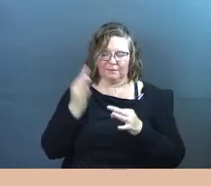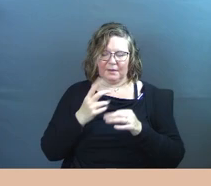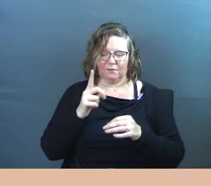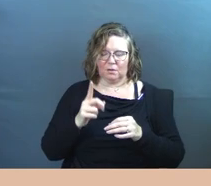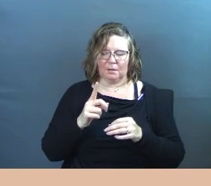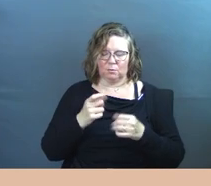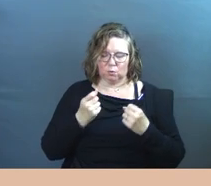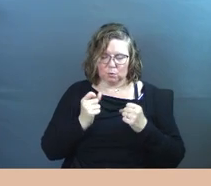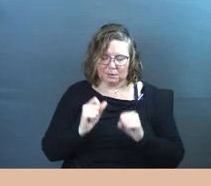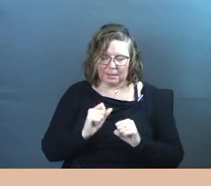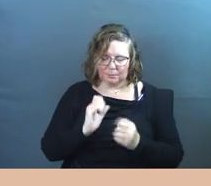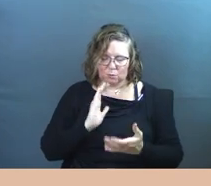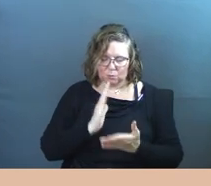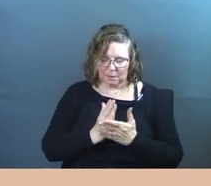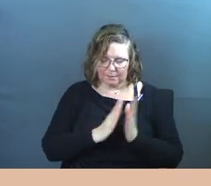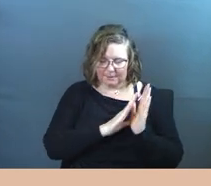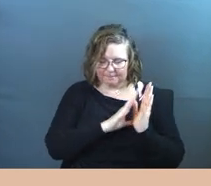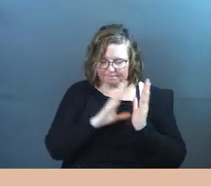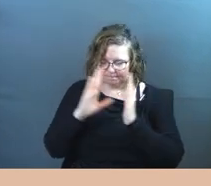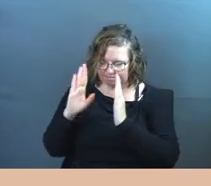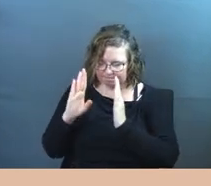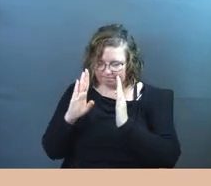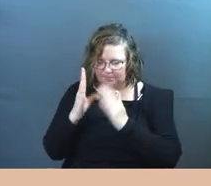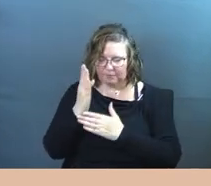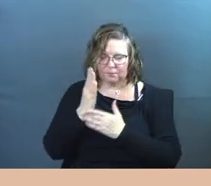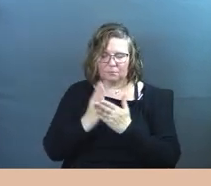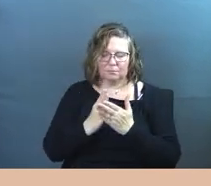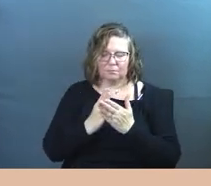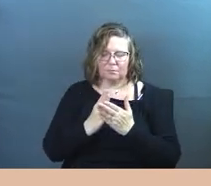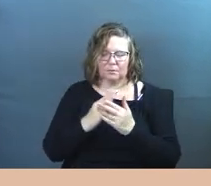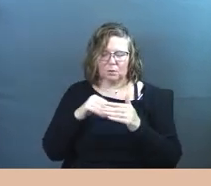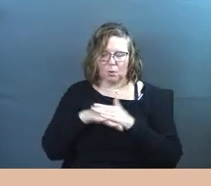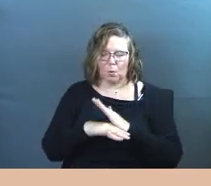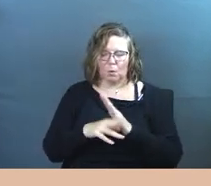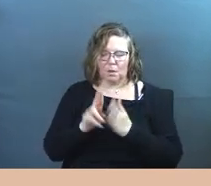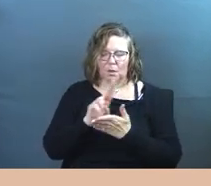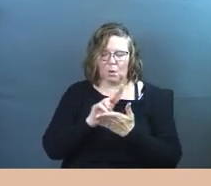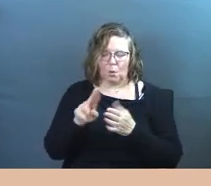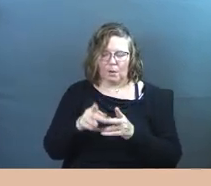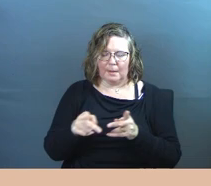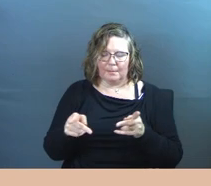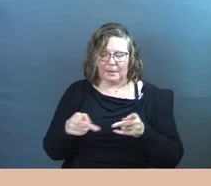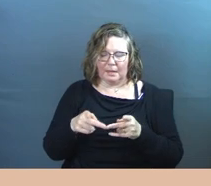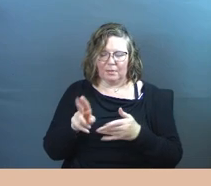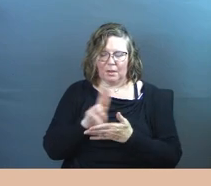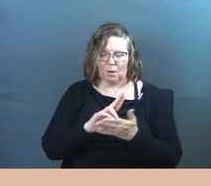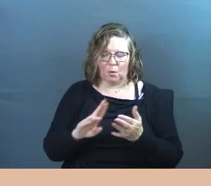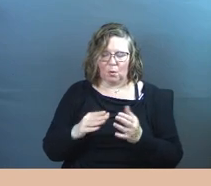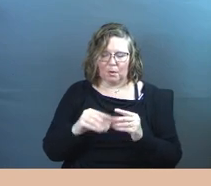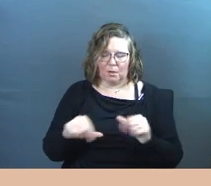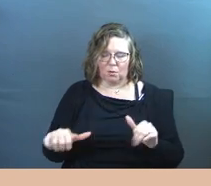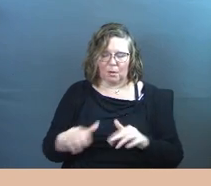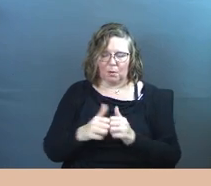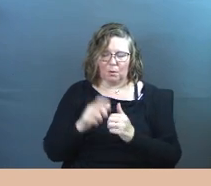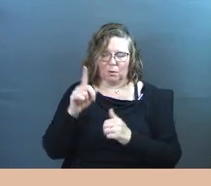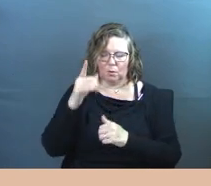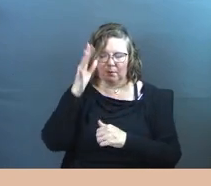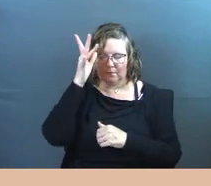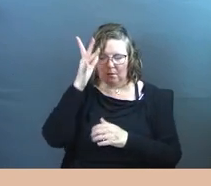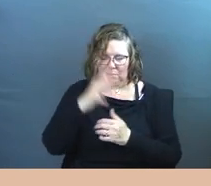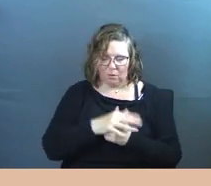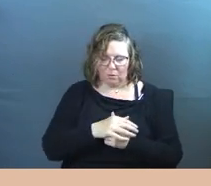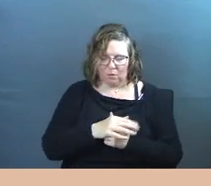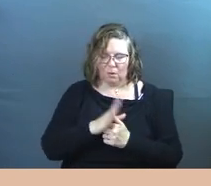for them to attempt that. God, for some, going into that holy place, that holy ground with you, Father,